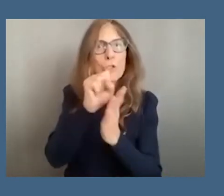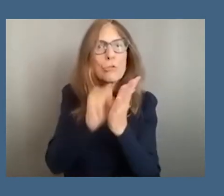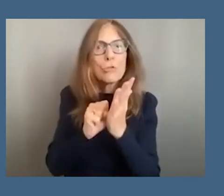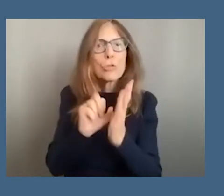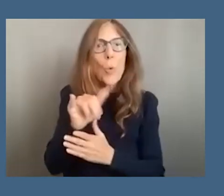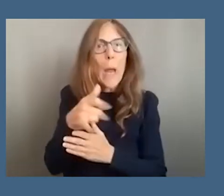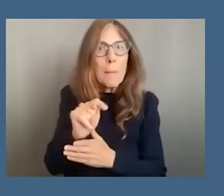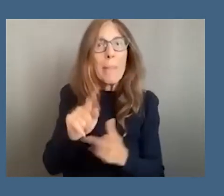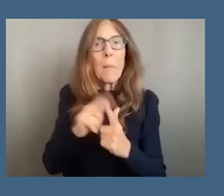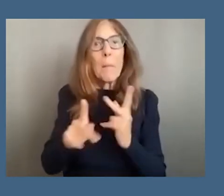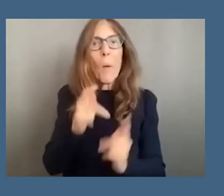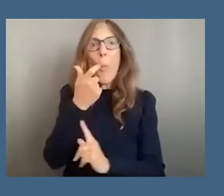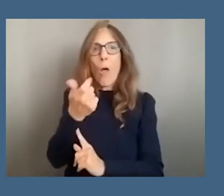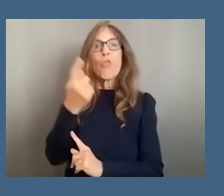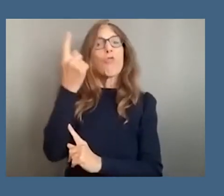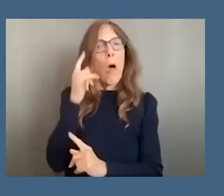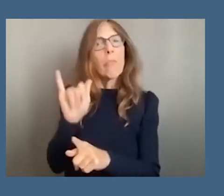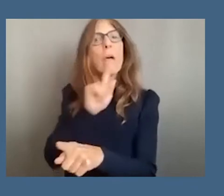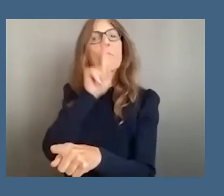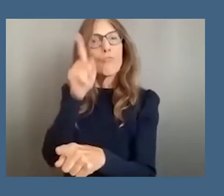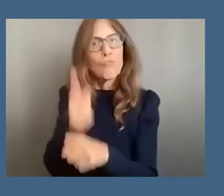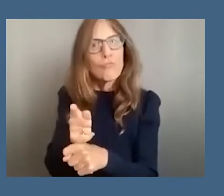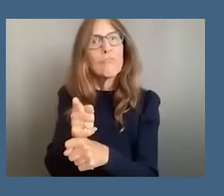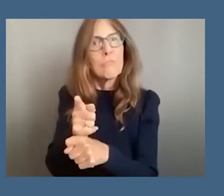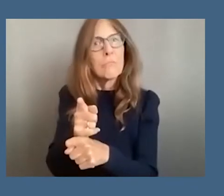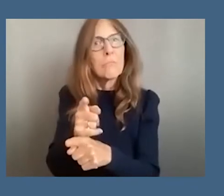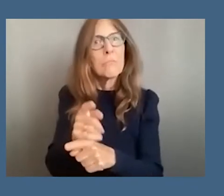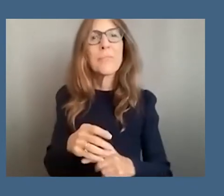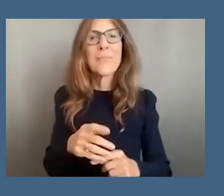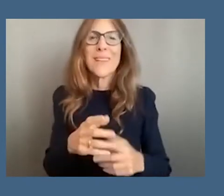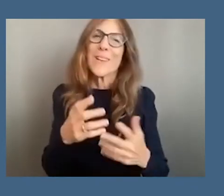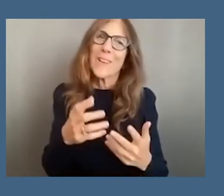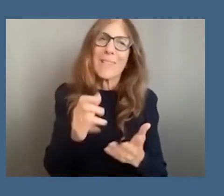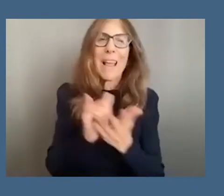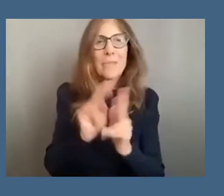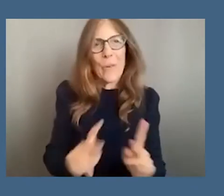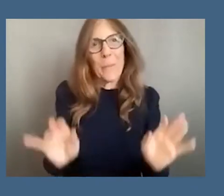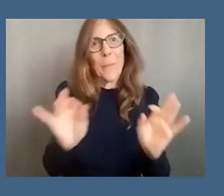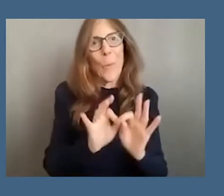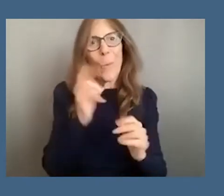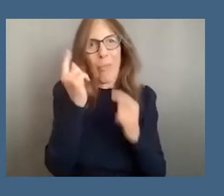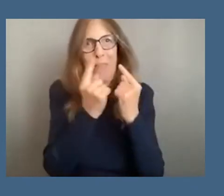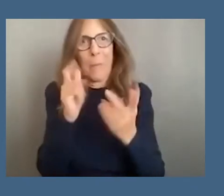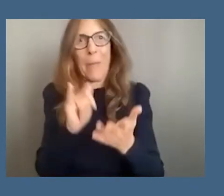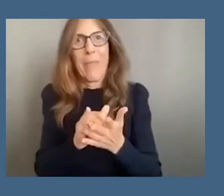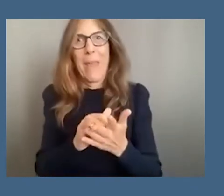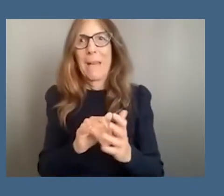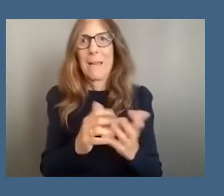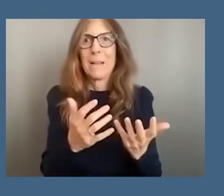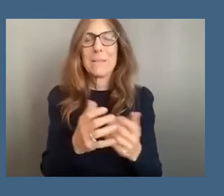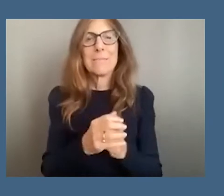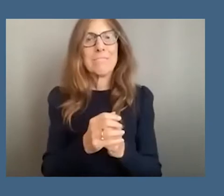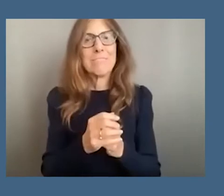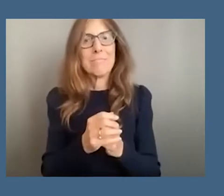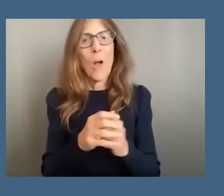real and that this is something that um is quite important to to think about with art is how it is ultimately